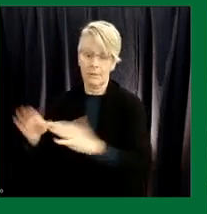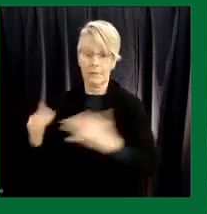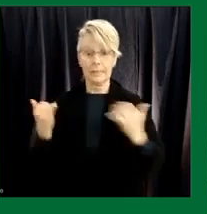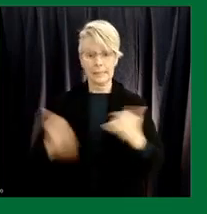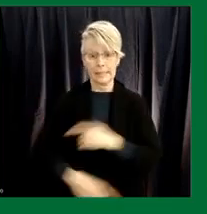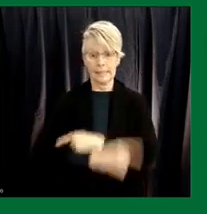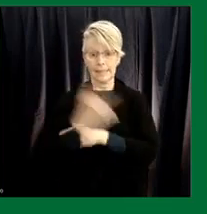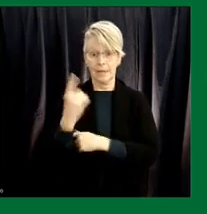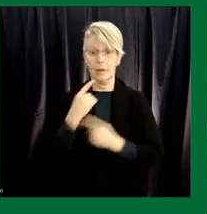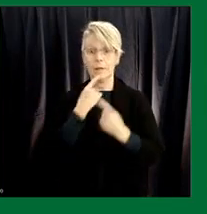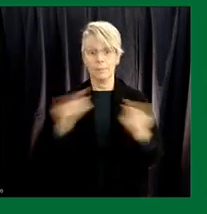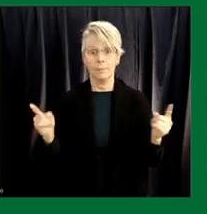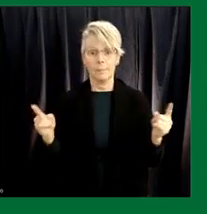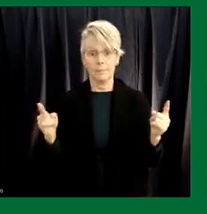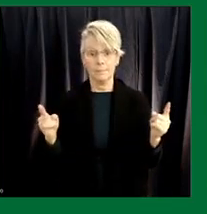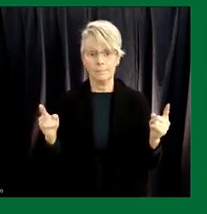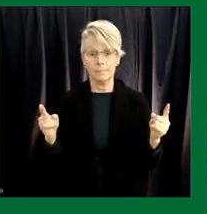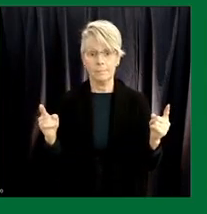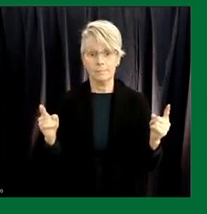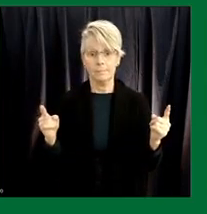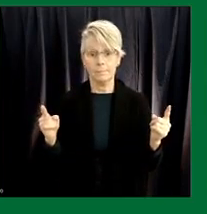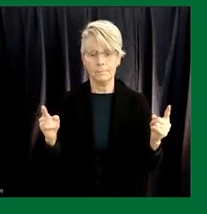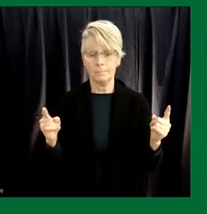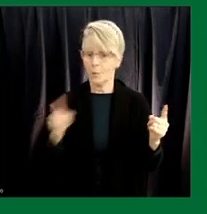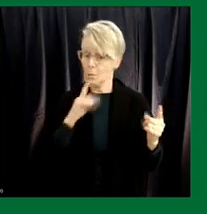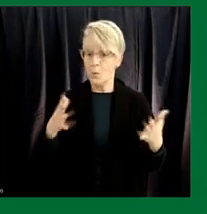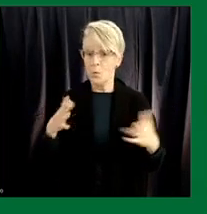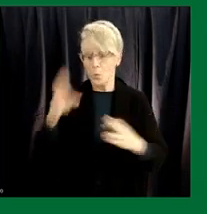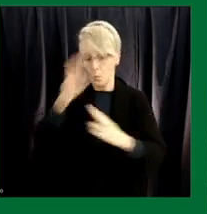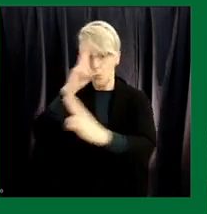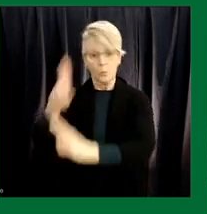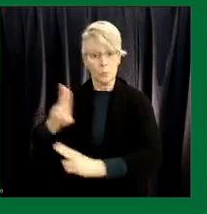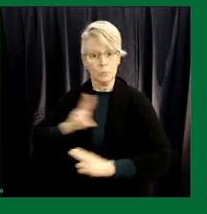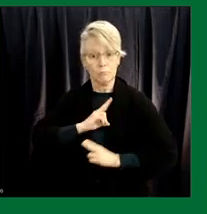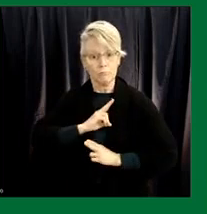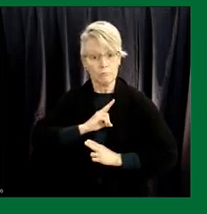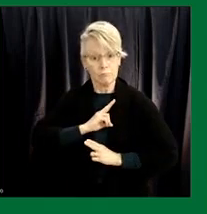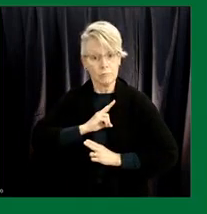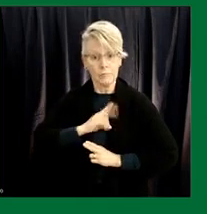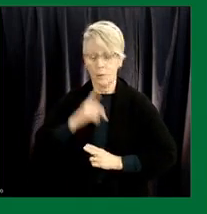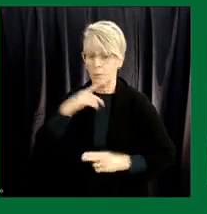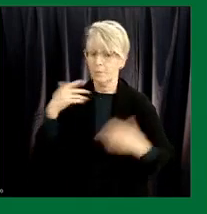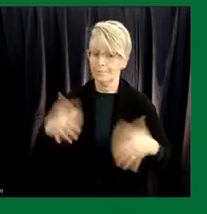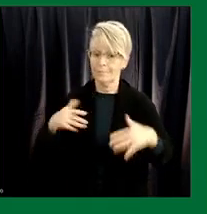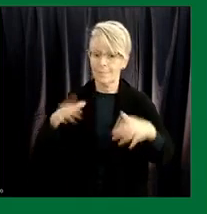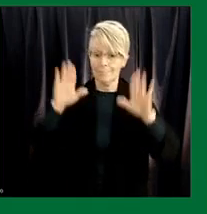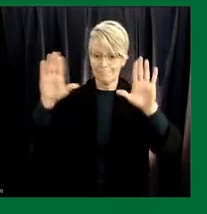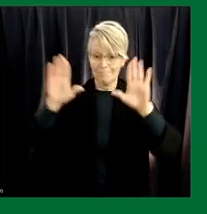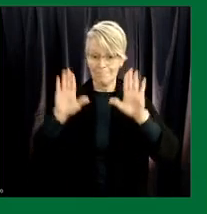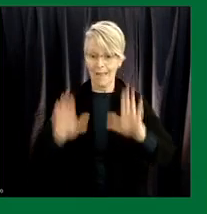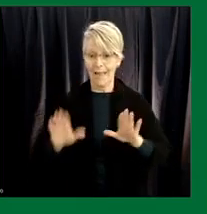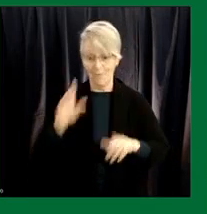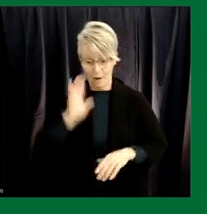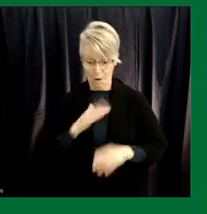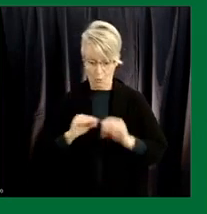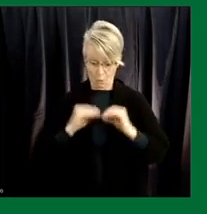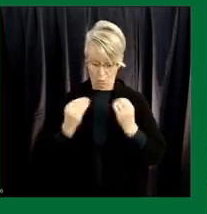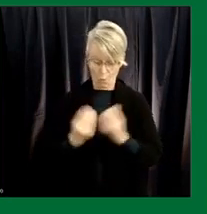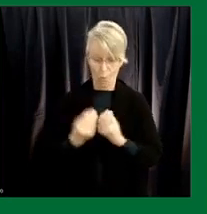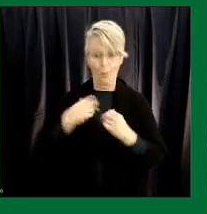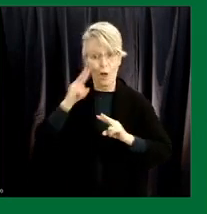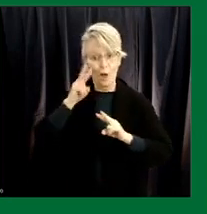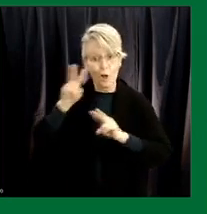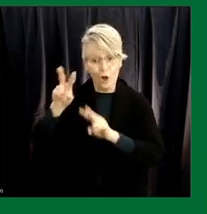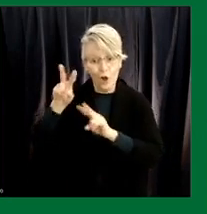a great honour for us and really amazing for the organisation and we're looking forward to the